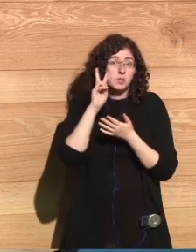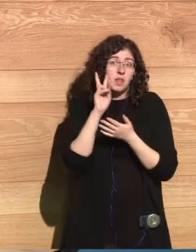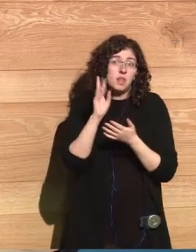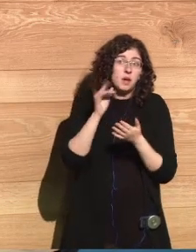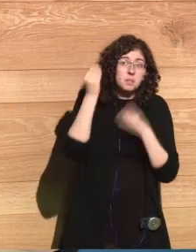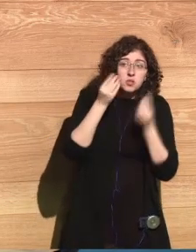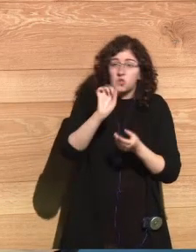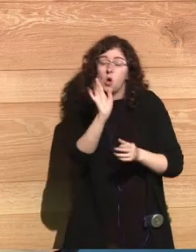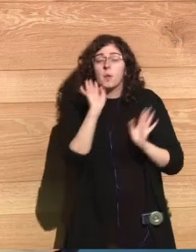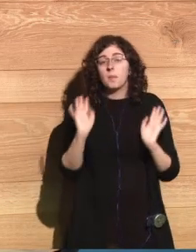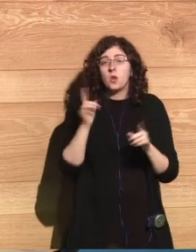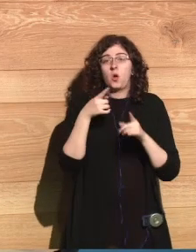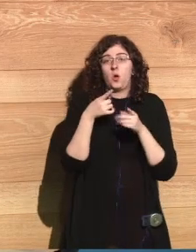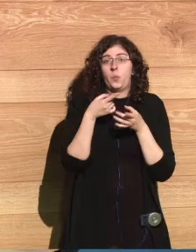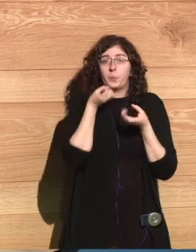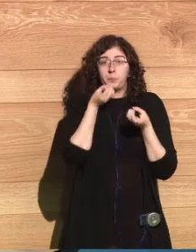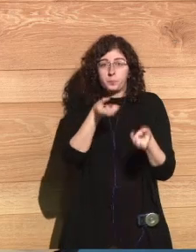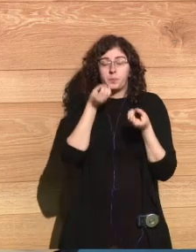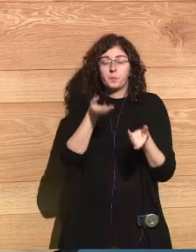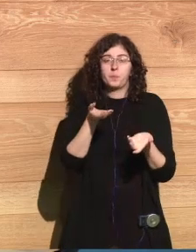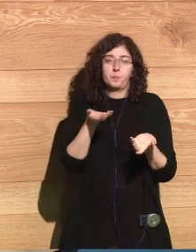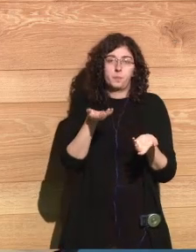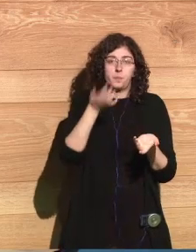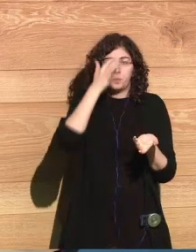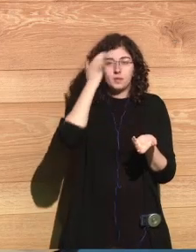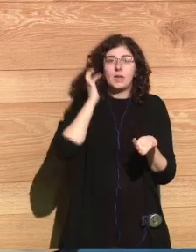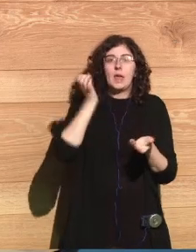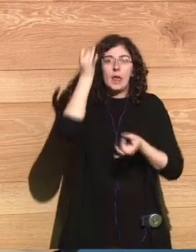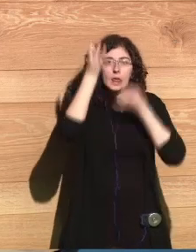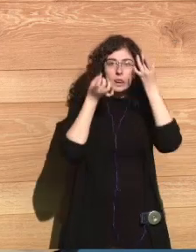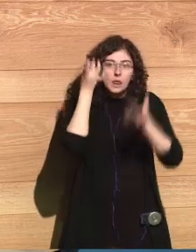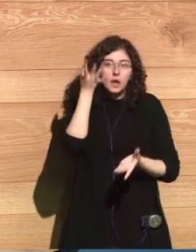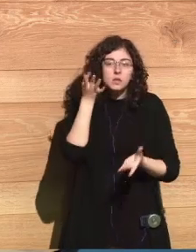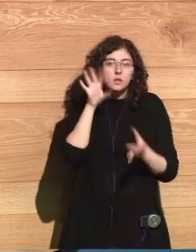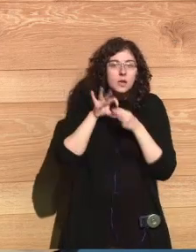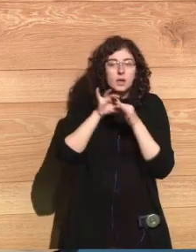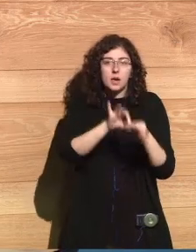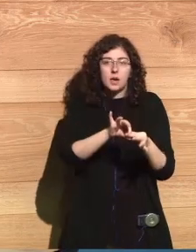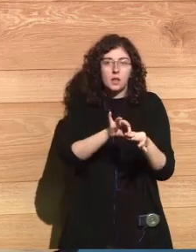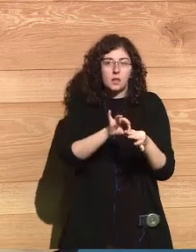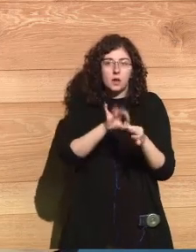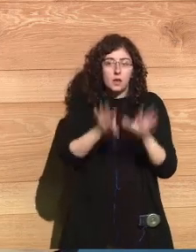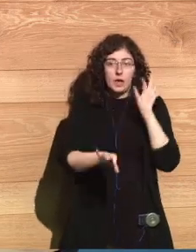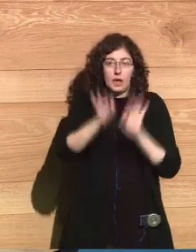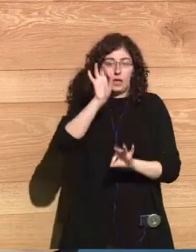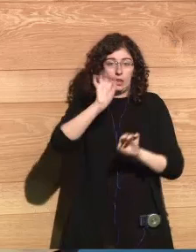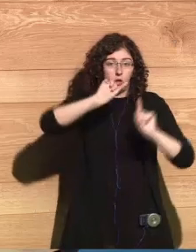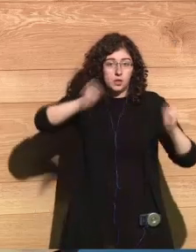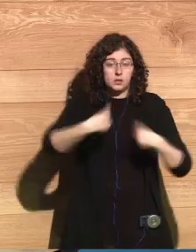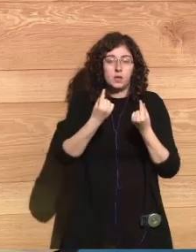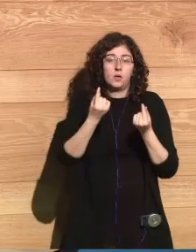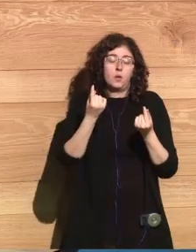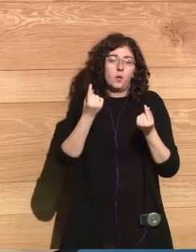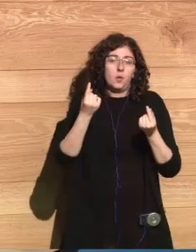pushing for the adoption of the treaty to prohibit the nuclear,